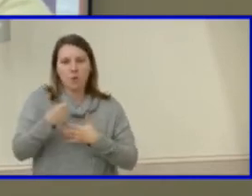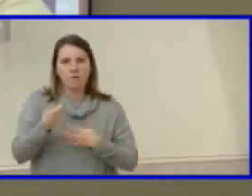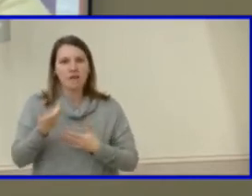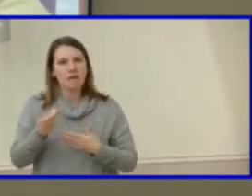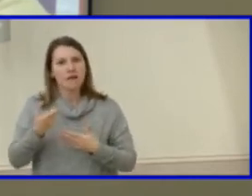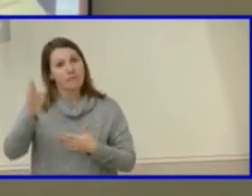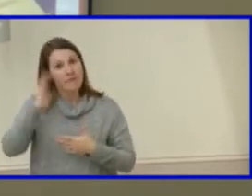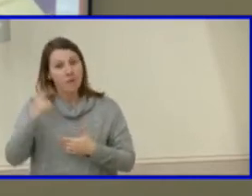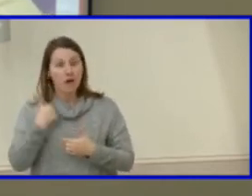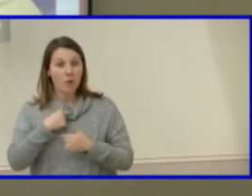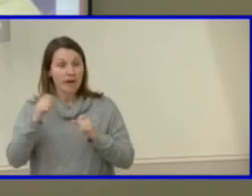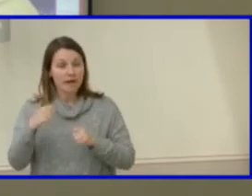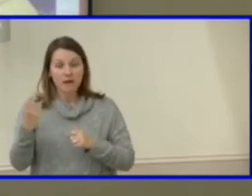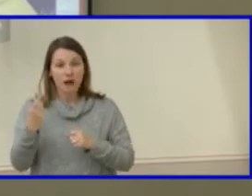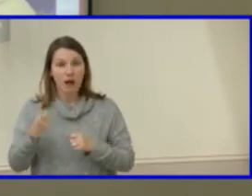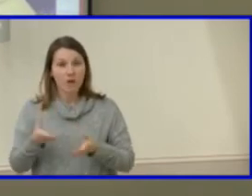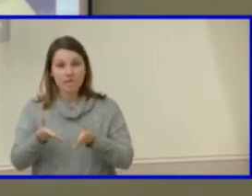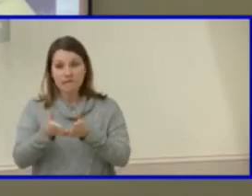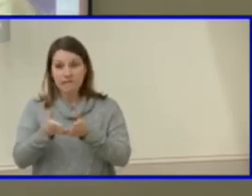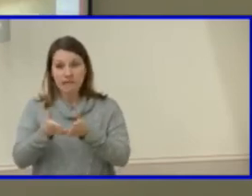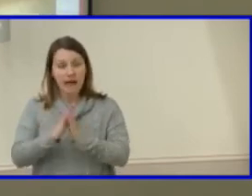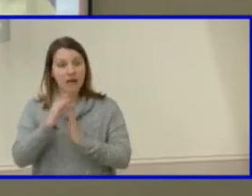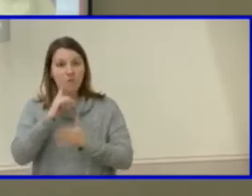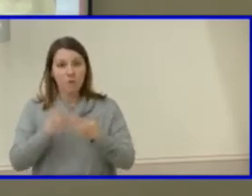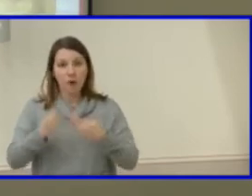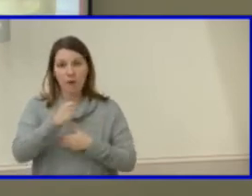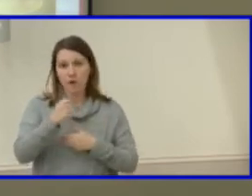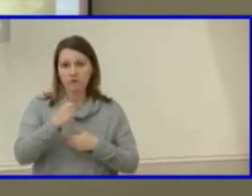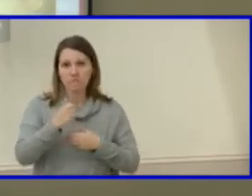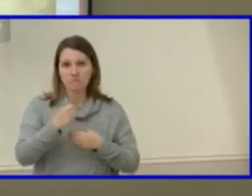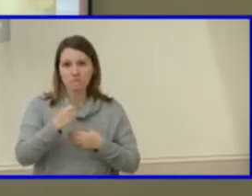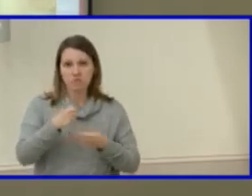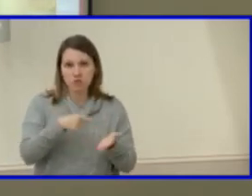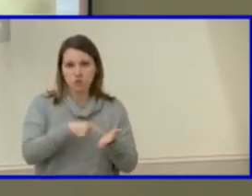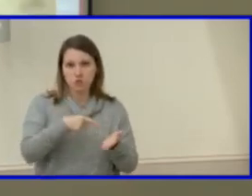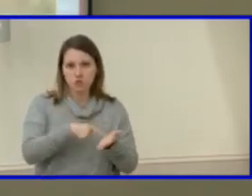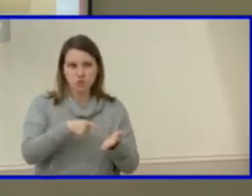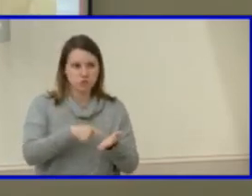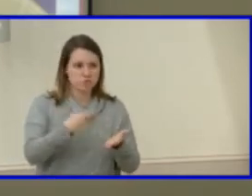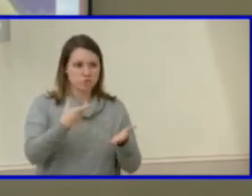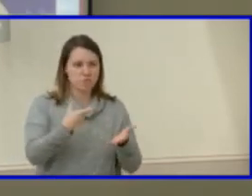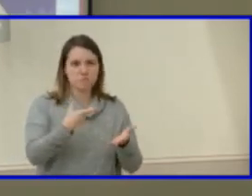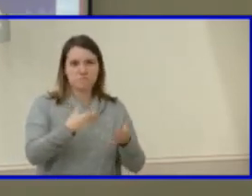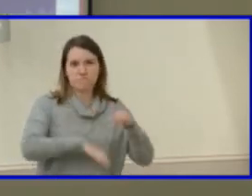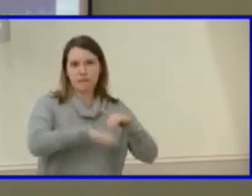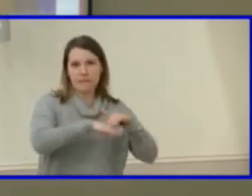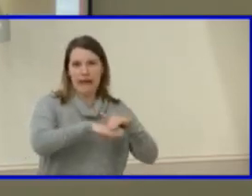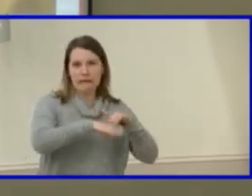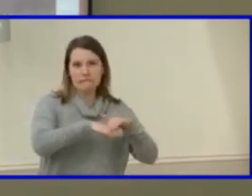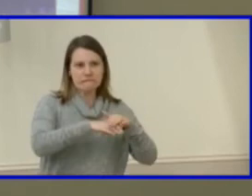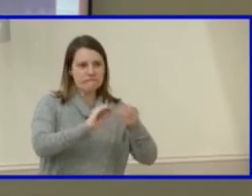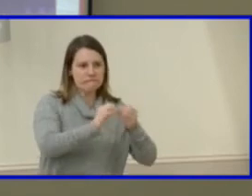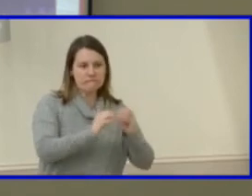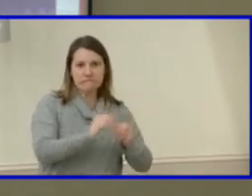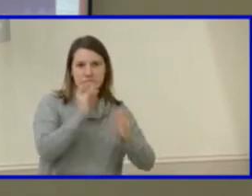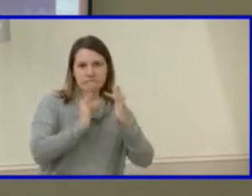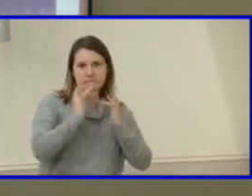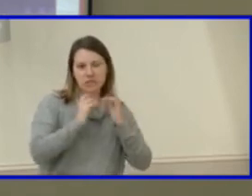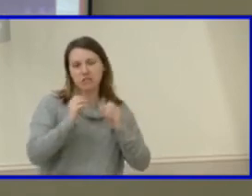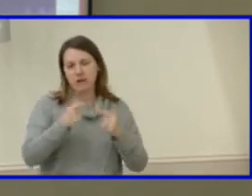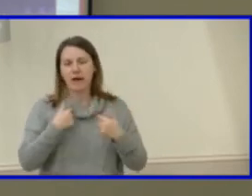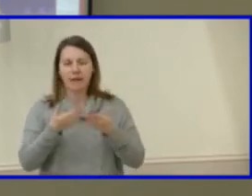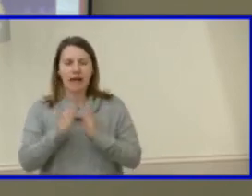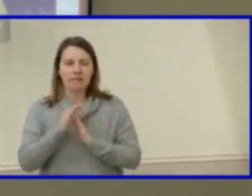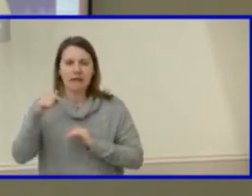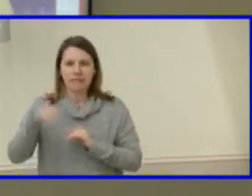put a priority on capacity issues and capacity projects and so i'm just asking that this go on the front